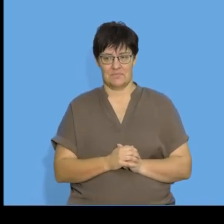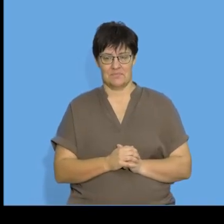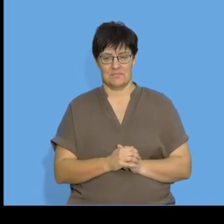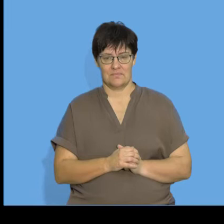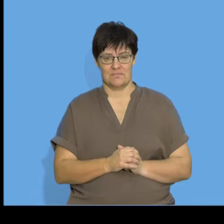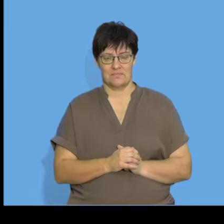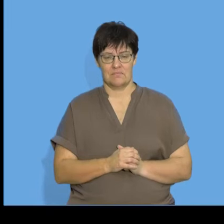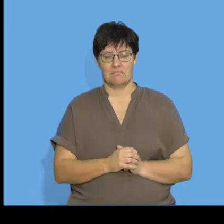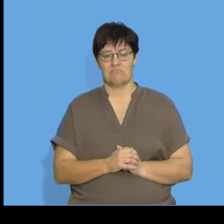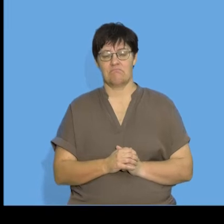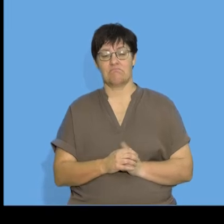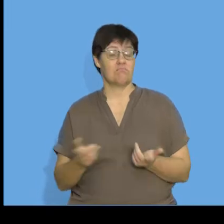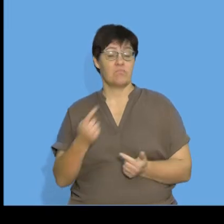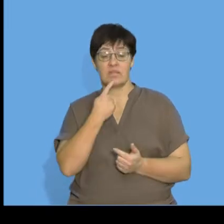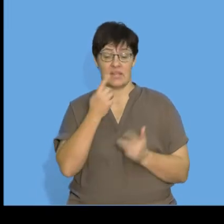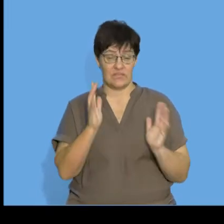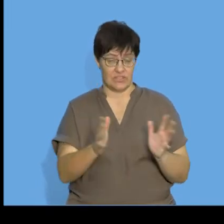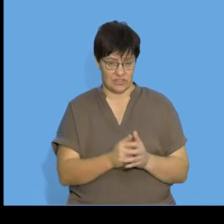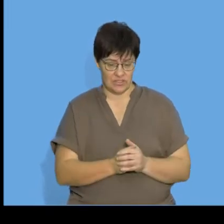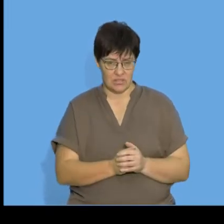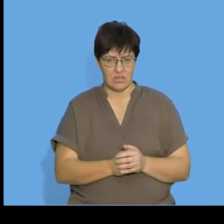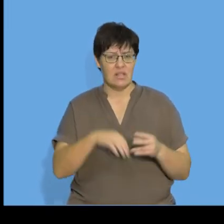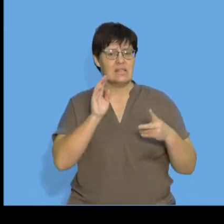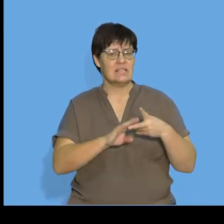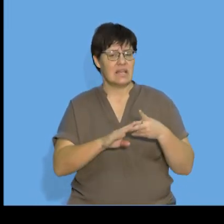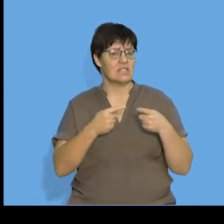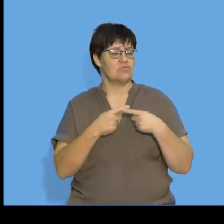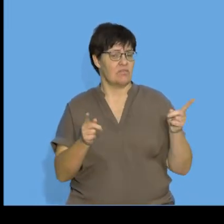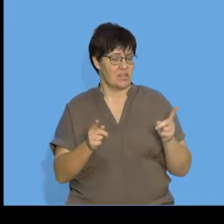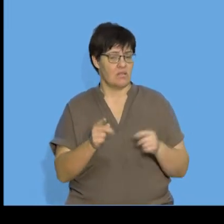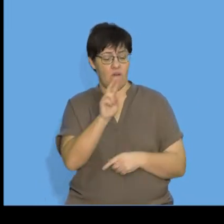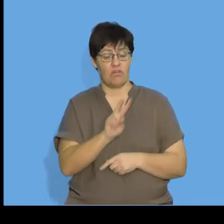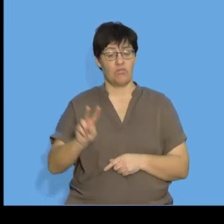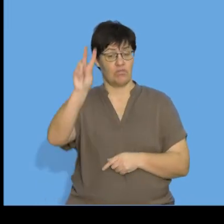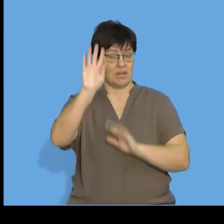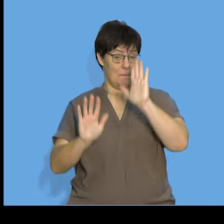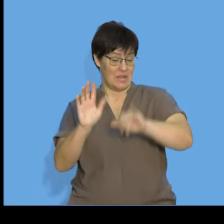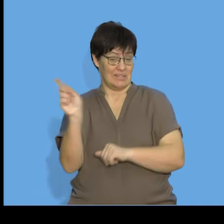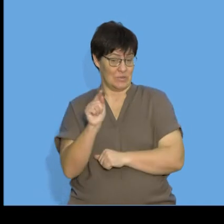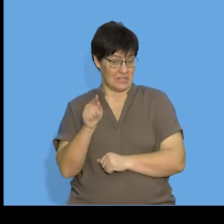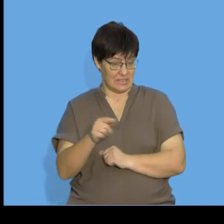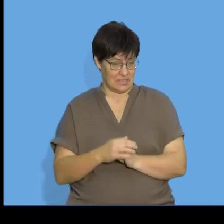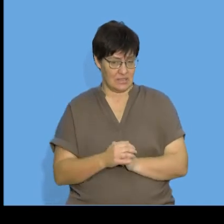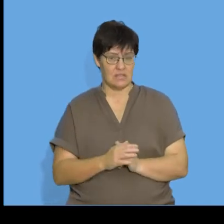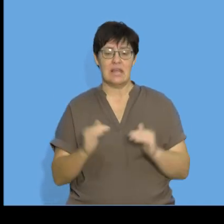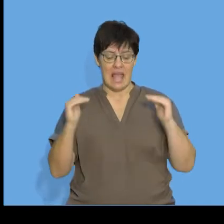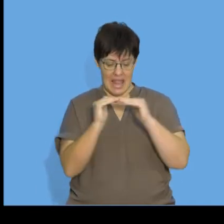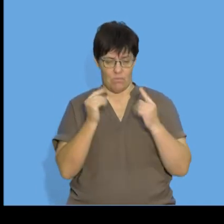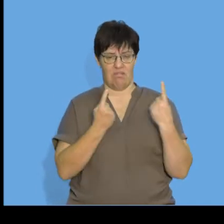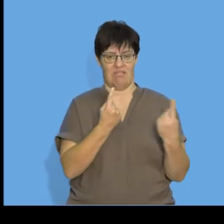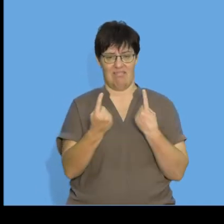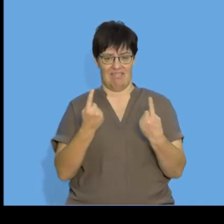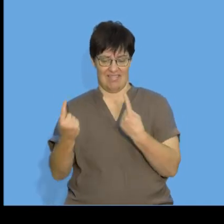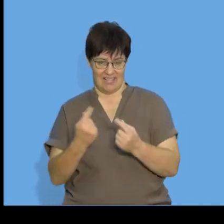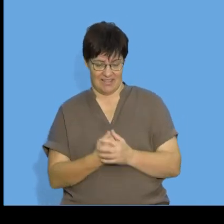So, as I've just mentioned, the second differences of a quadratic pattern are equal to each other,